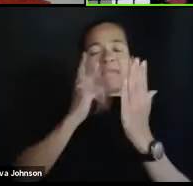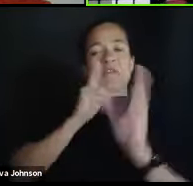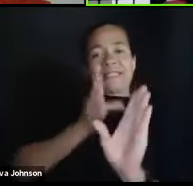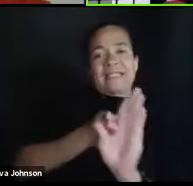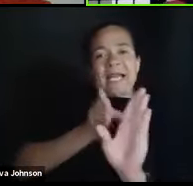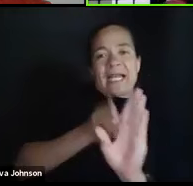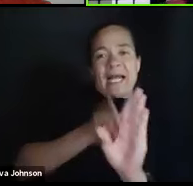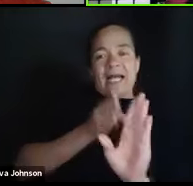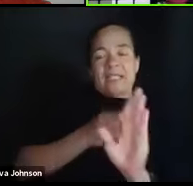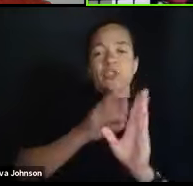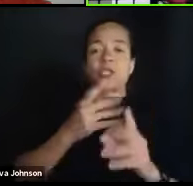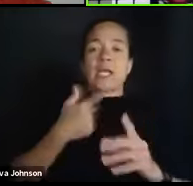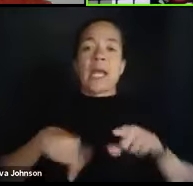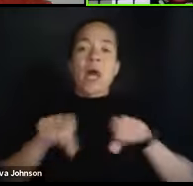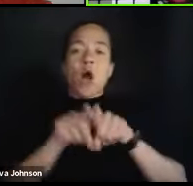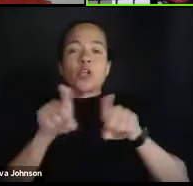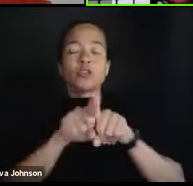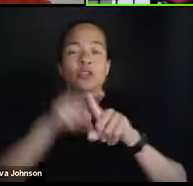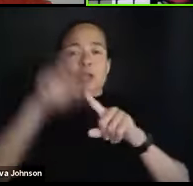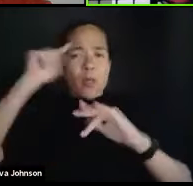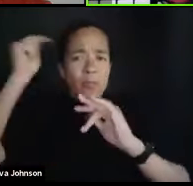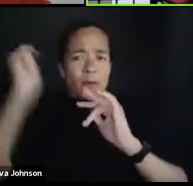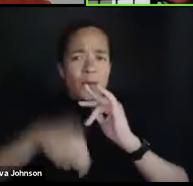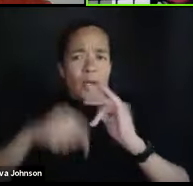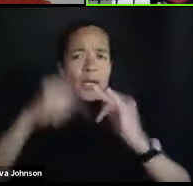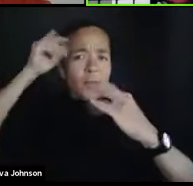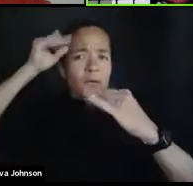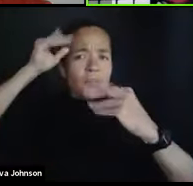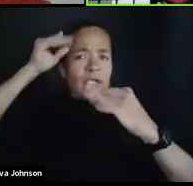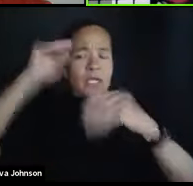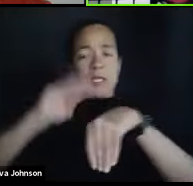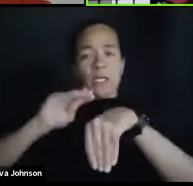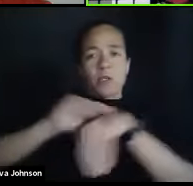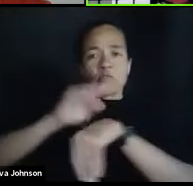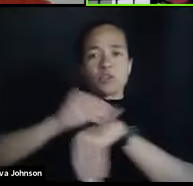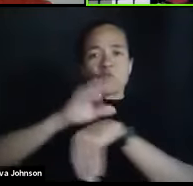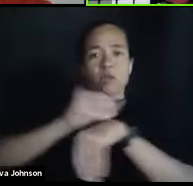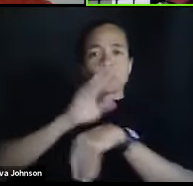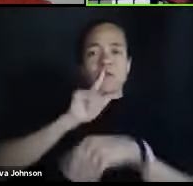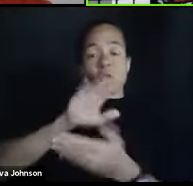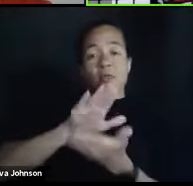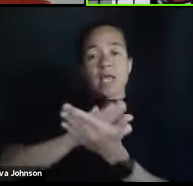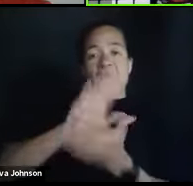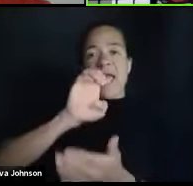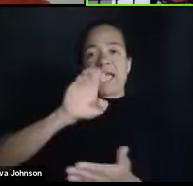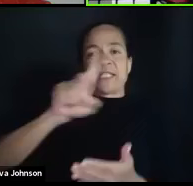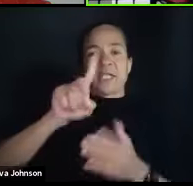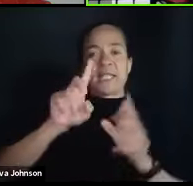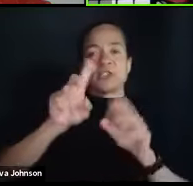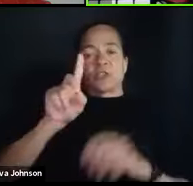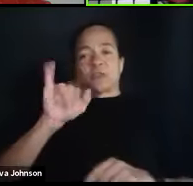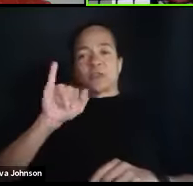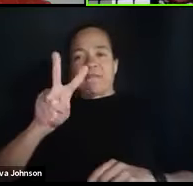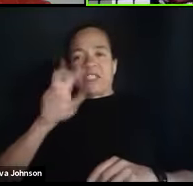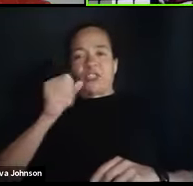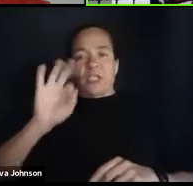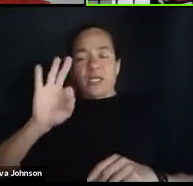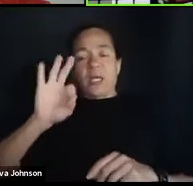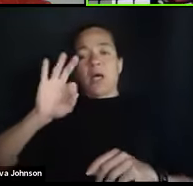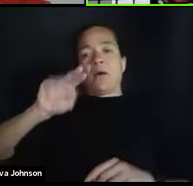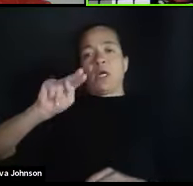the critical thinking consultant for the educational division of the New York Times. So we all come